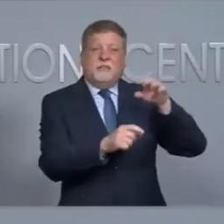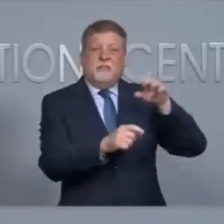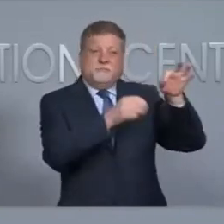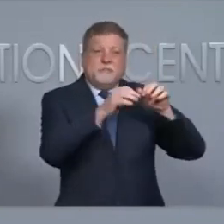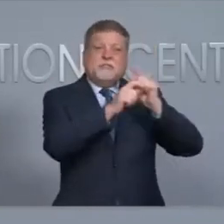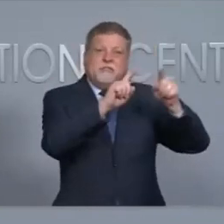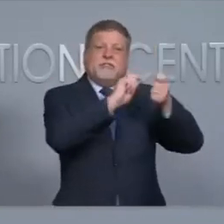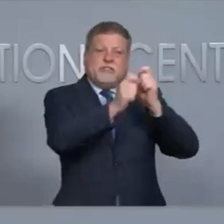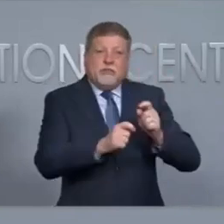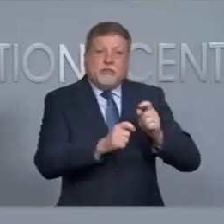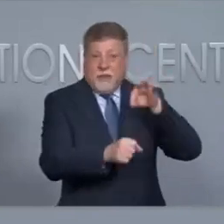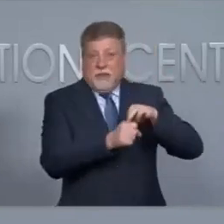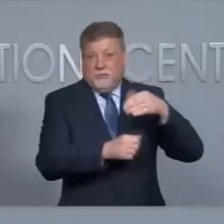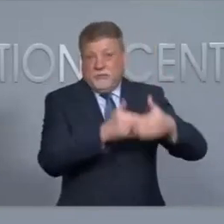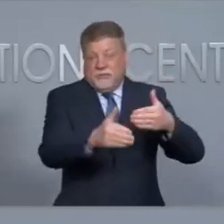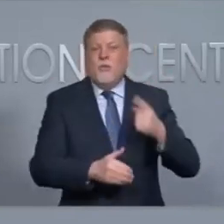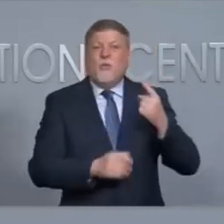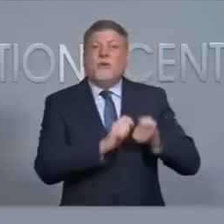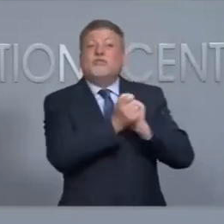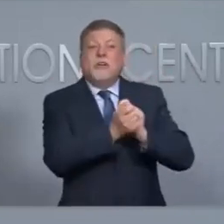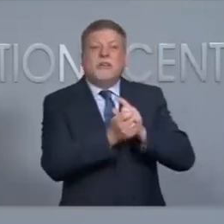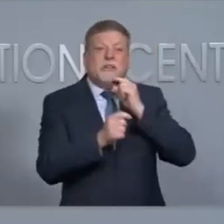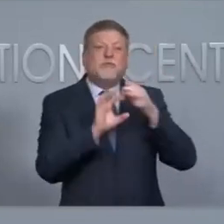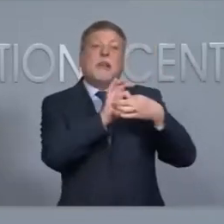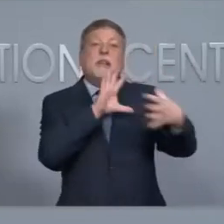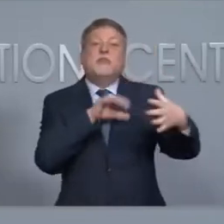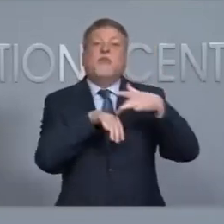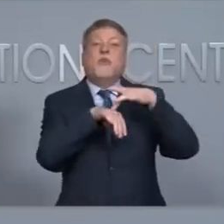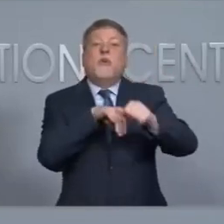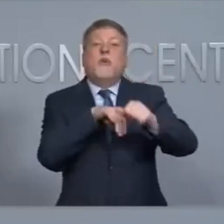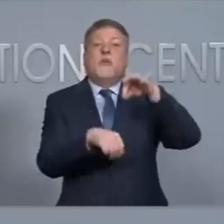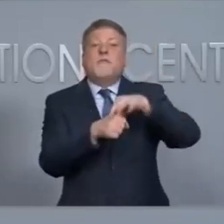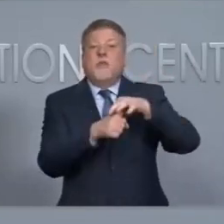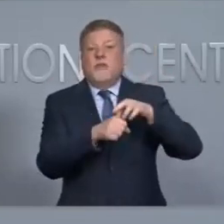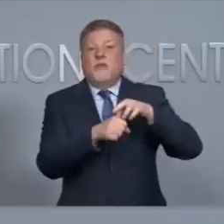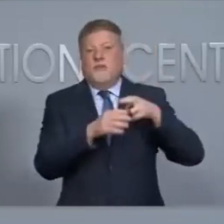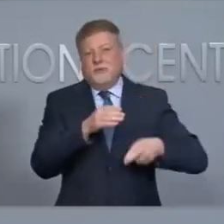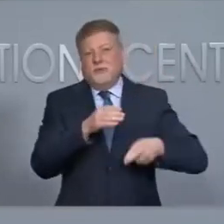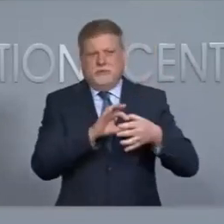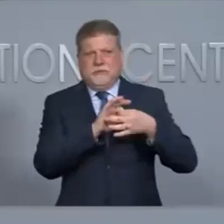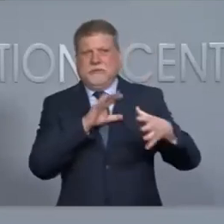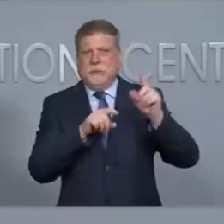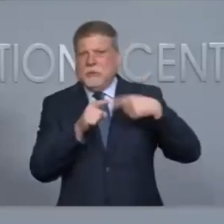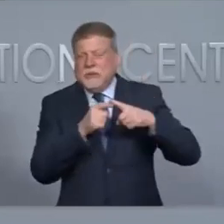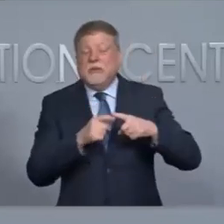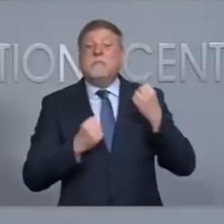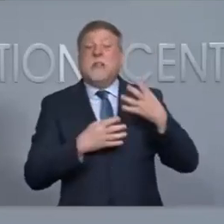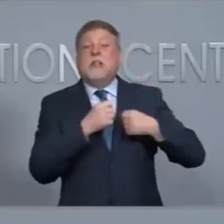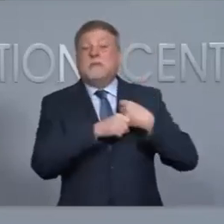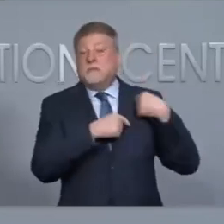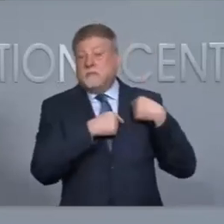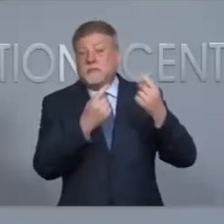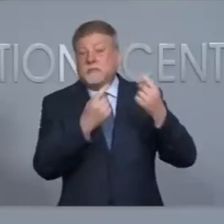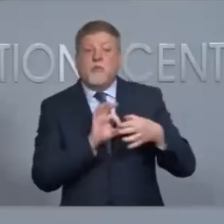processes. One of those is the release of the early voting results. For many years, we have released